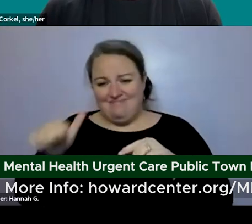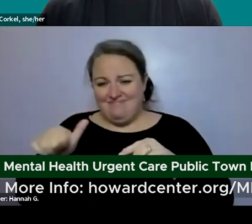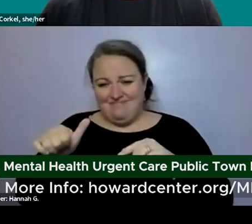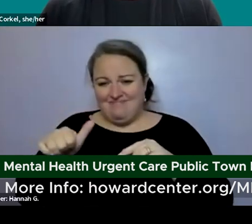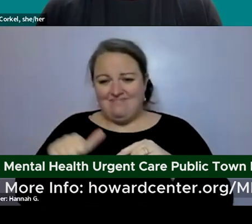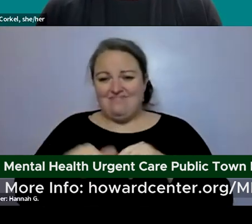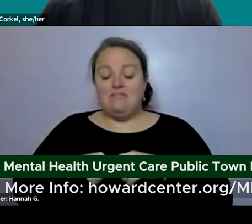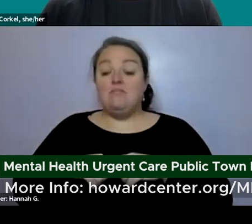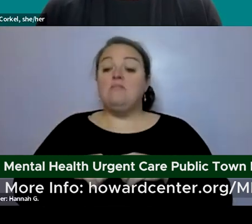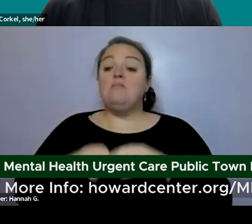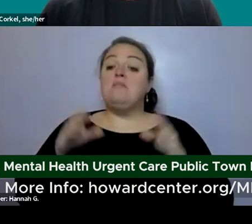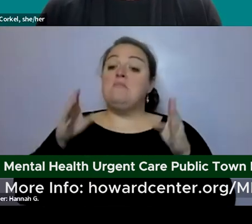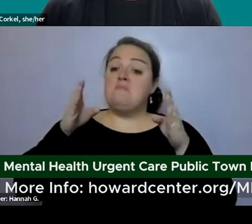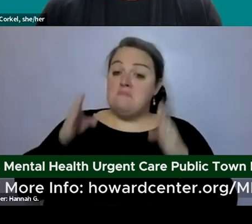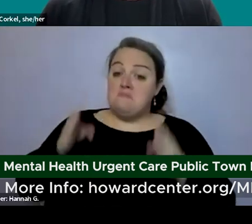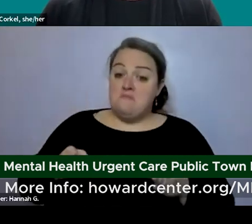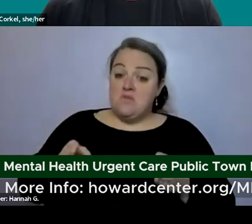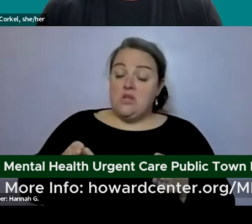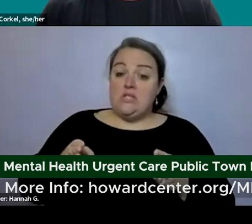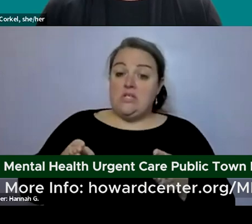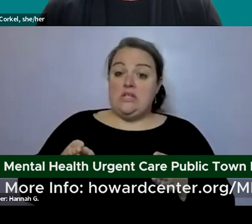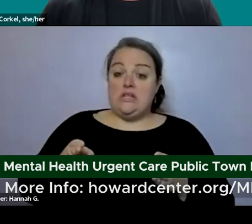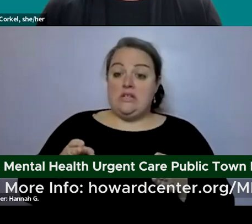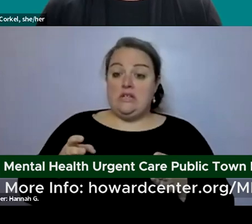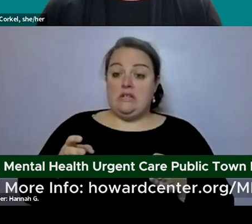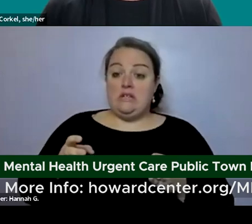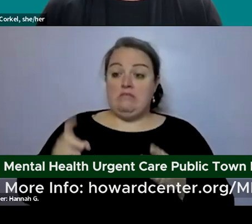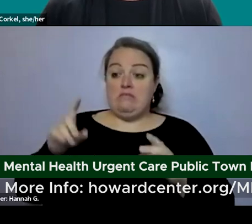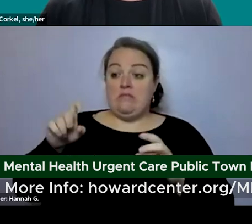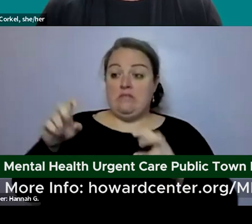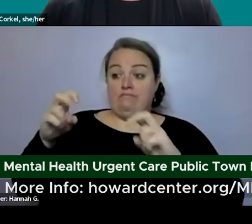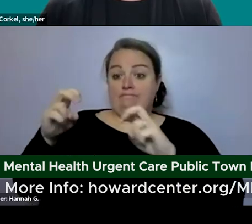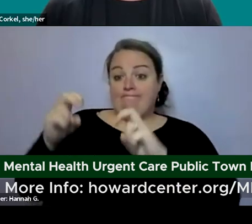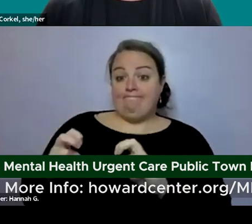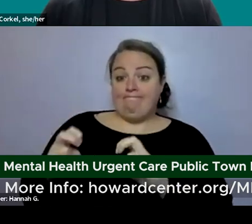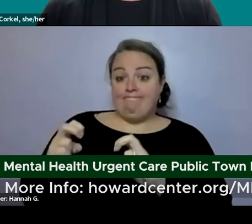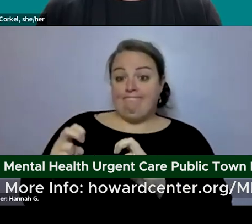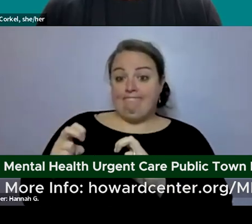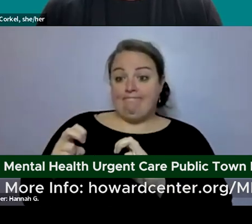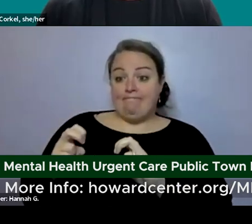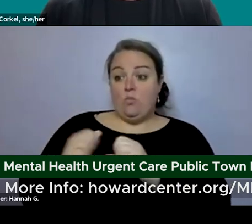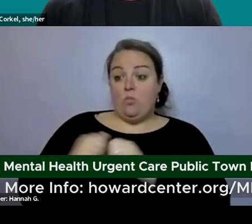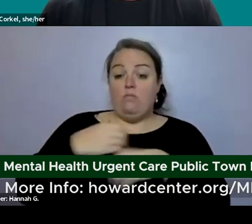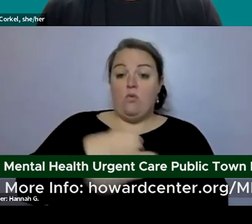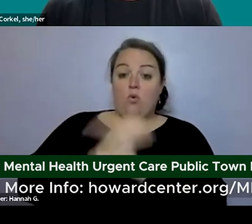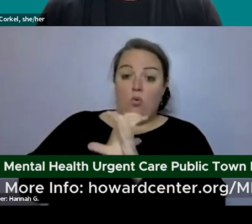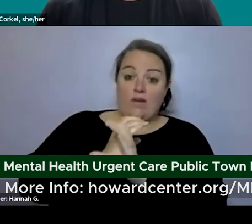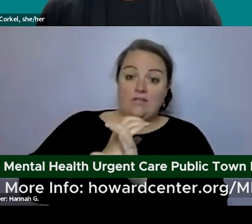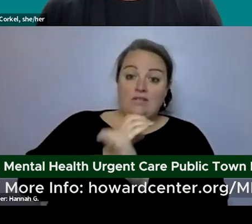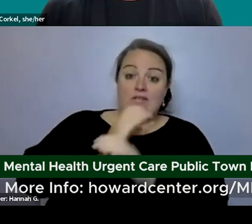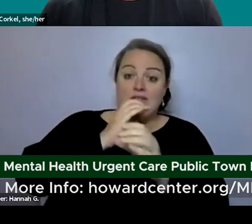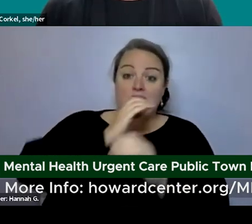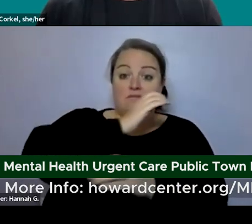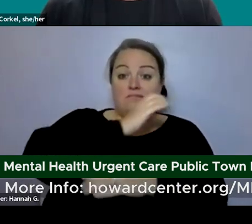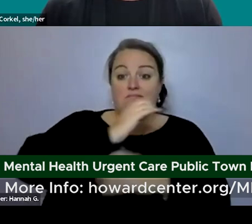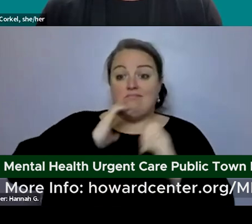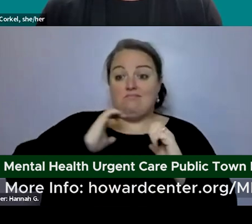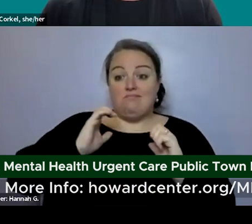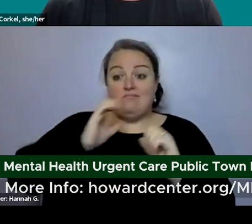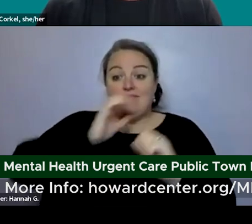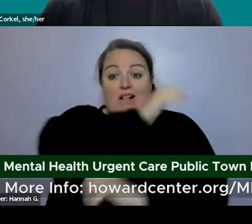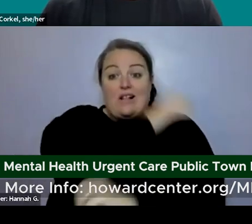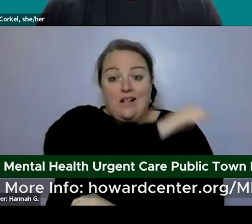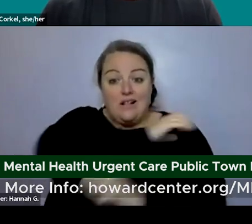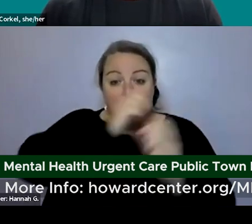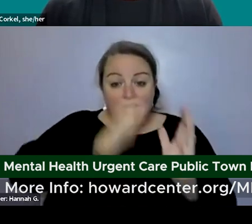if someone needs to sit with a crisis clinician and a peer specialist to talk about maybe their thoughts of hurting